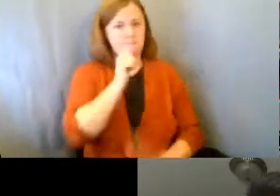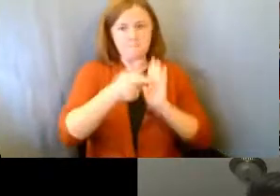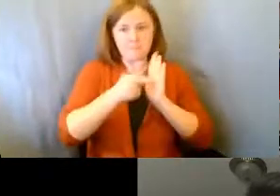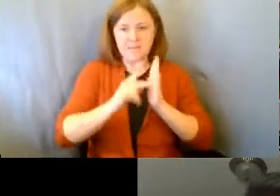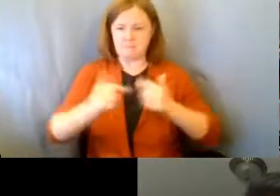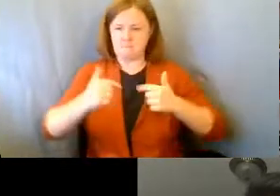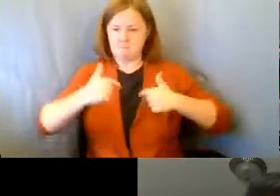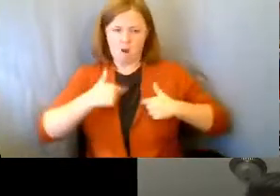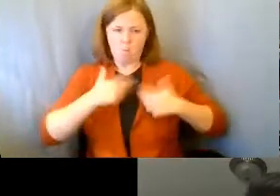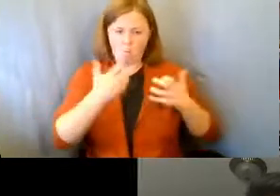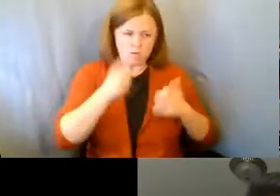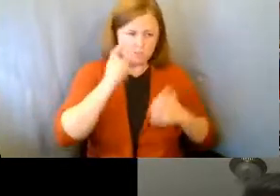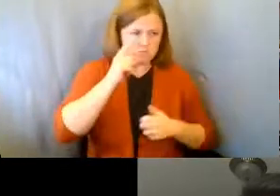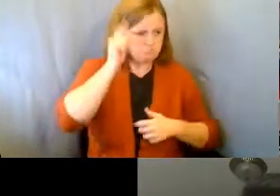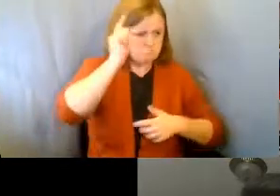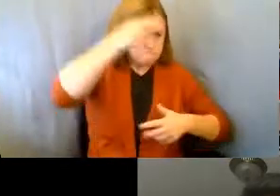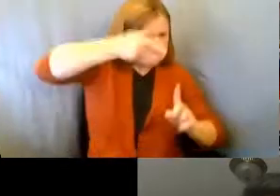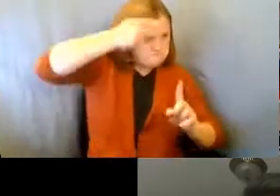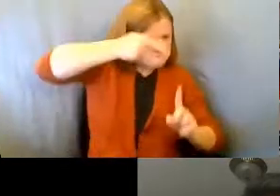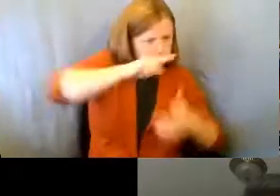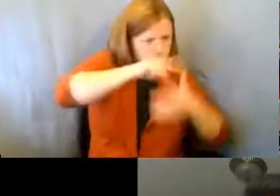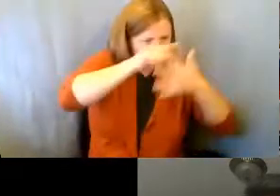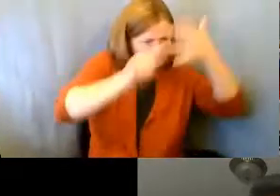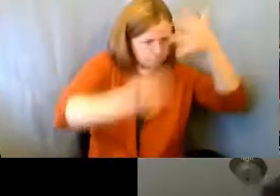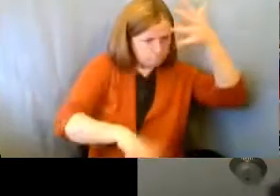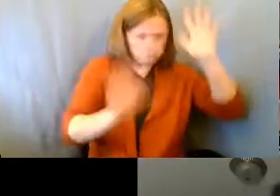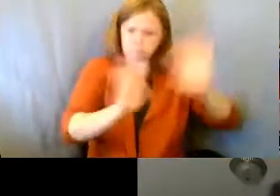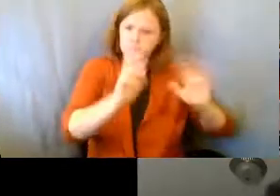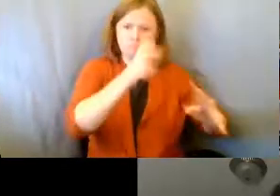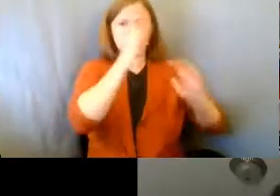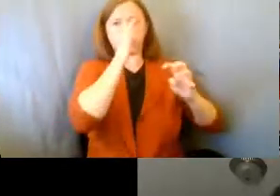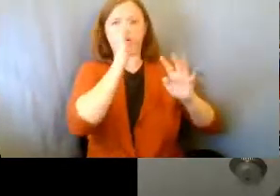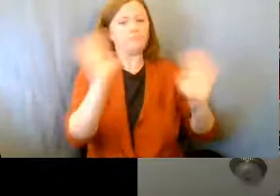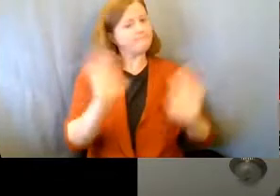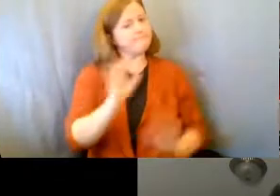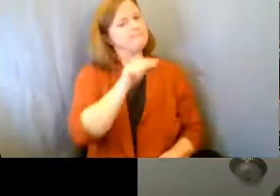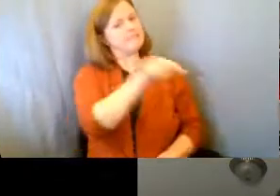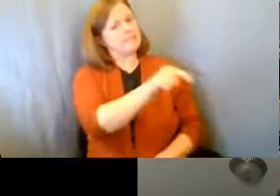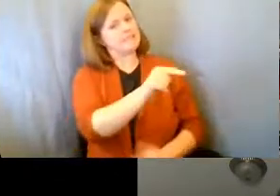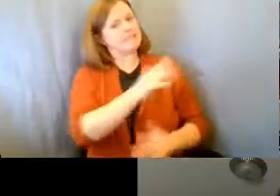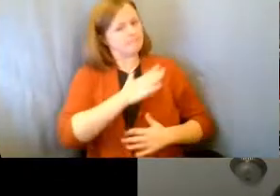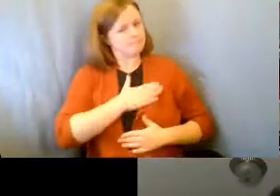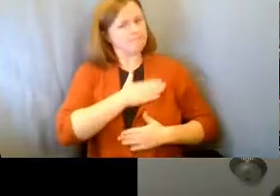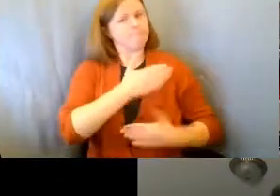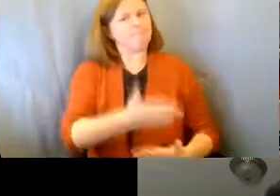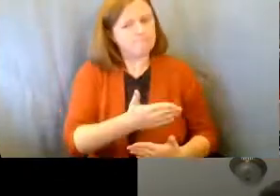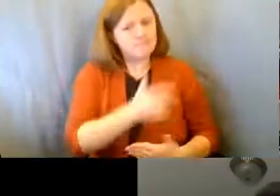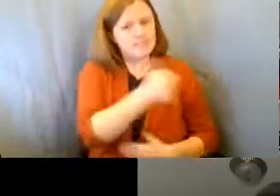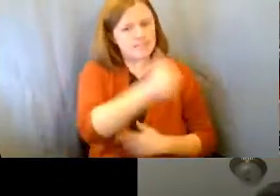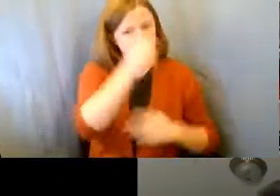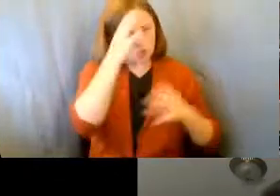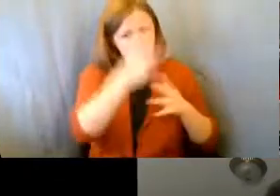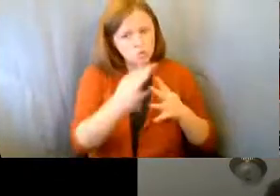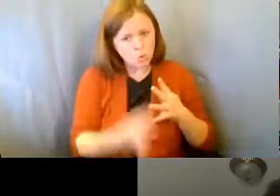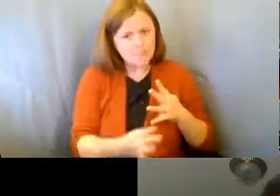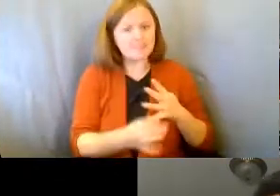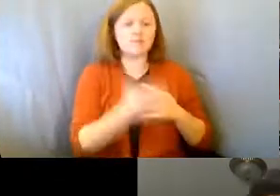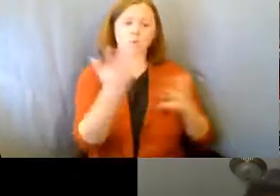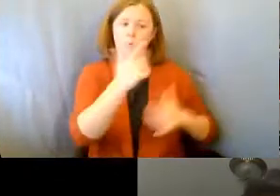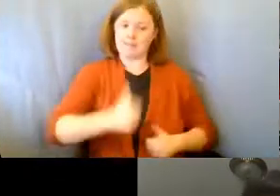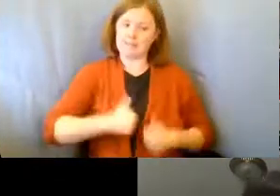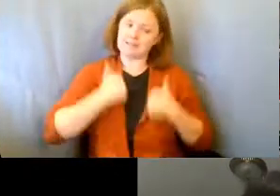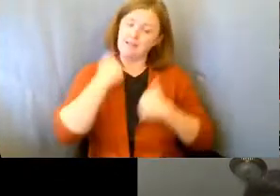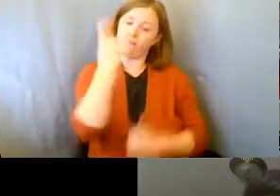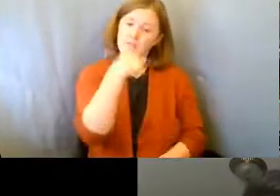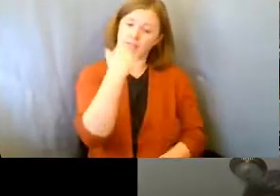my desires and my wishes for his life over his. He gets to make those choices of what his life looks